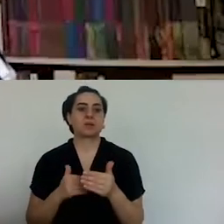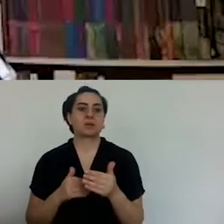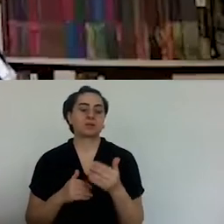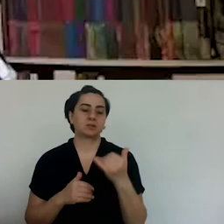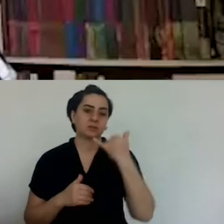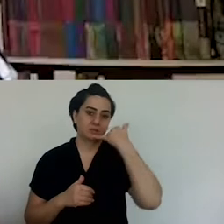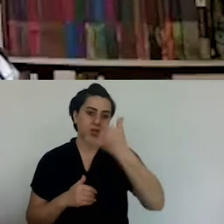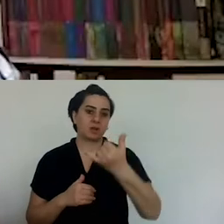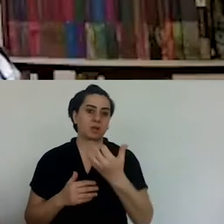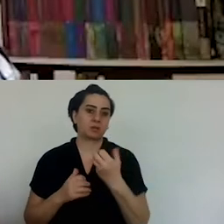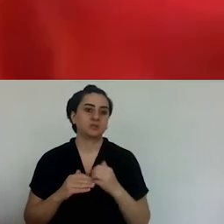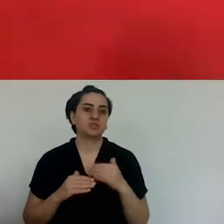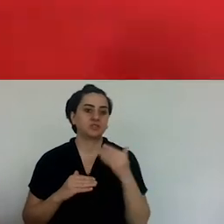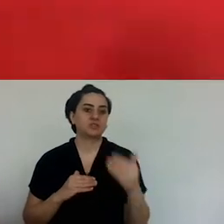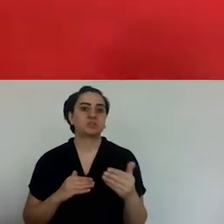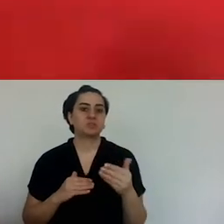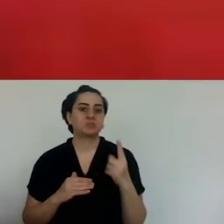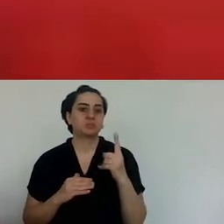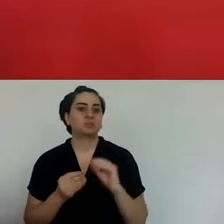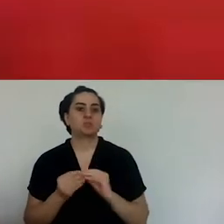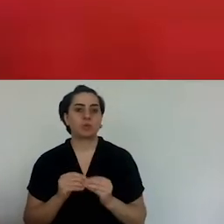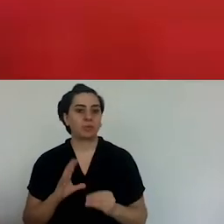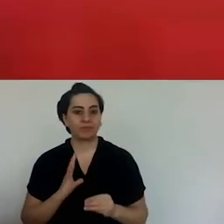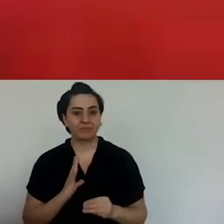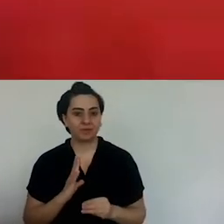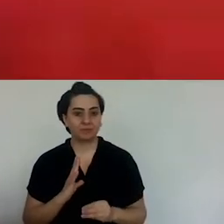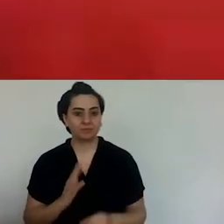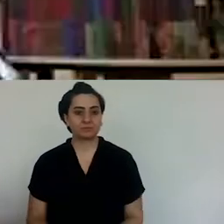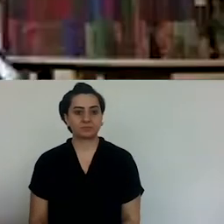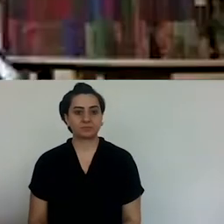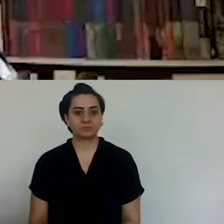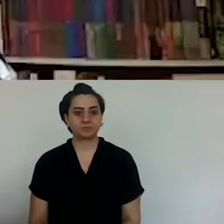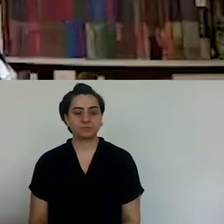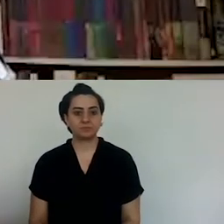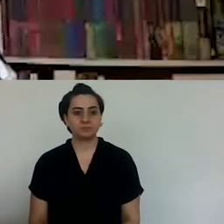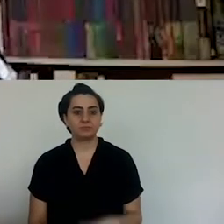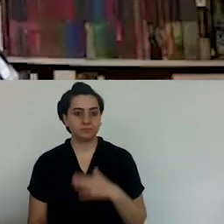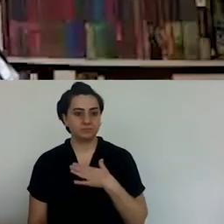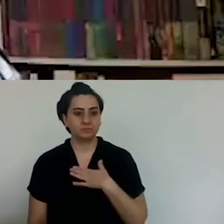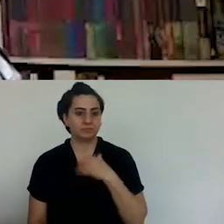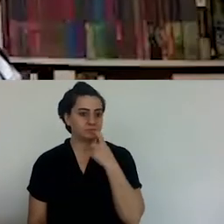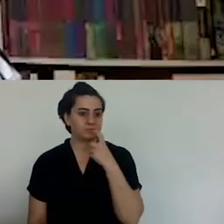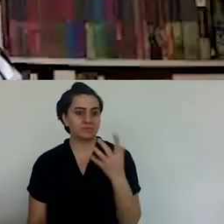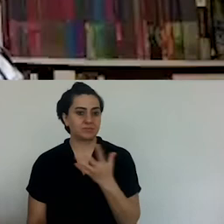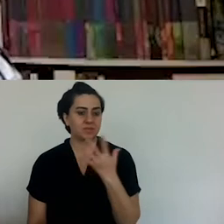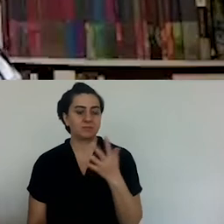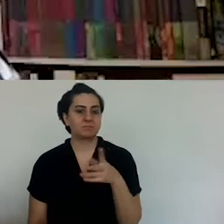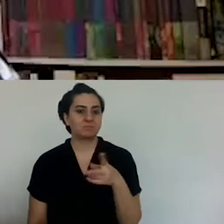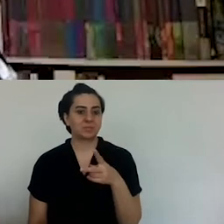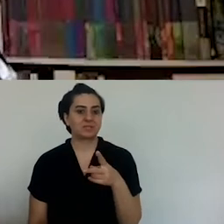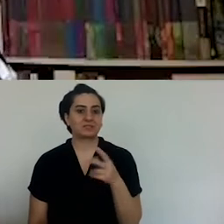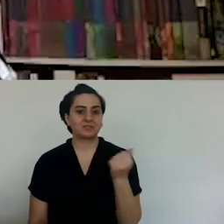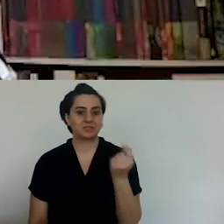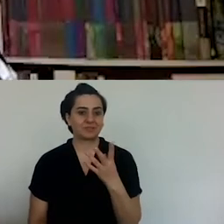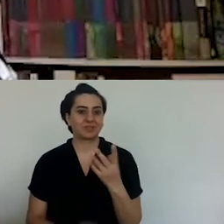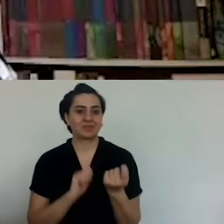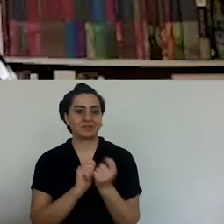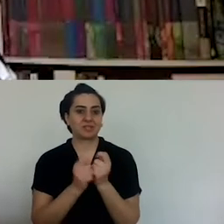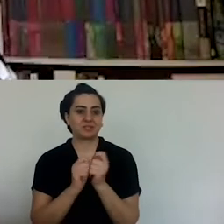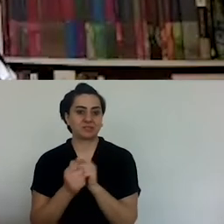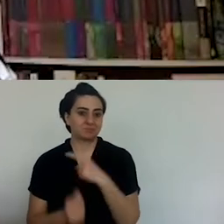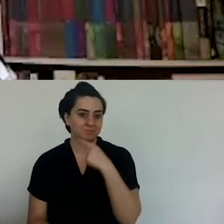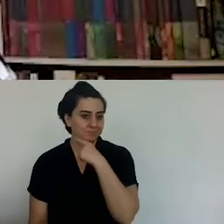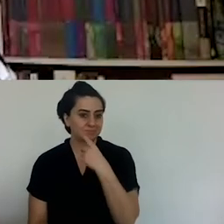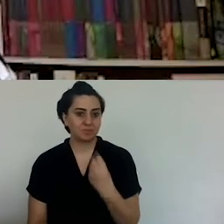because people are just going to the shopping malls at the moment. And another issue is that I